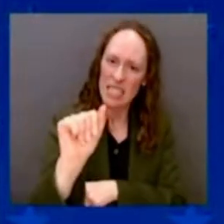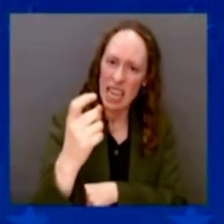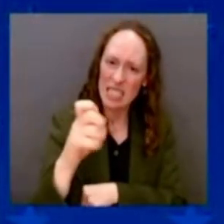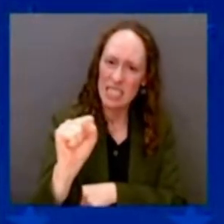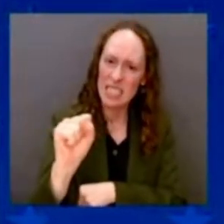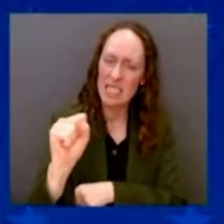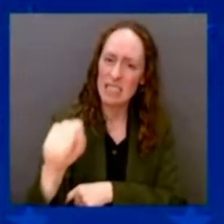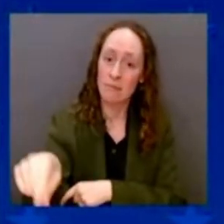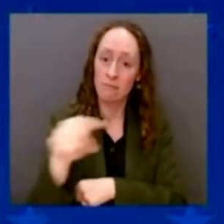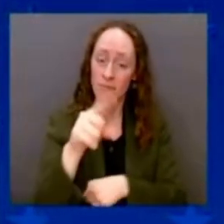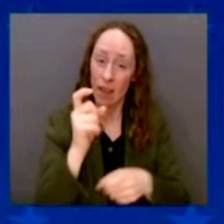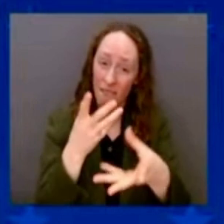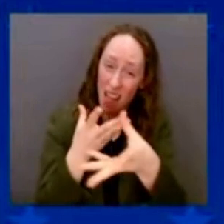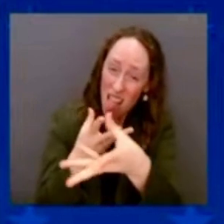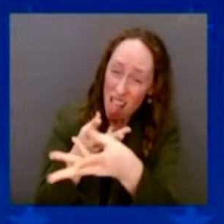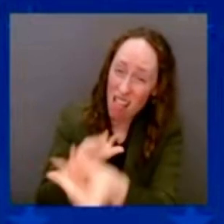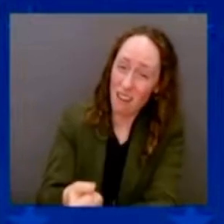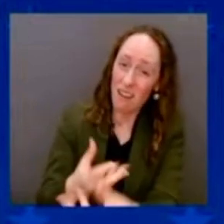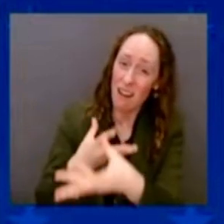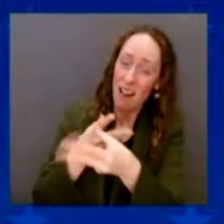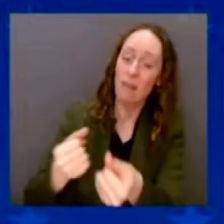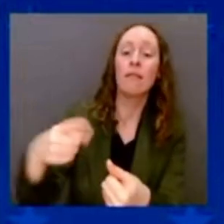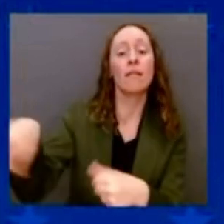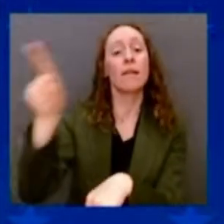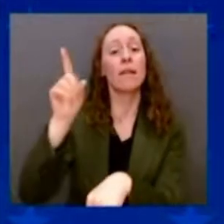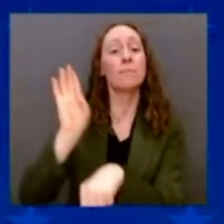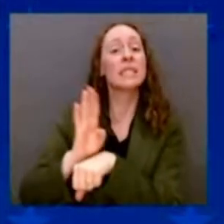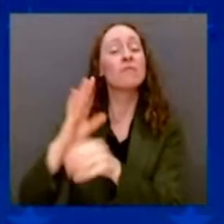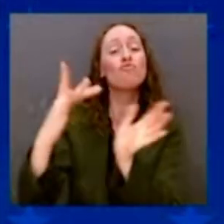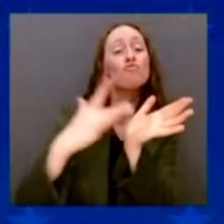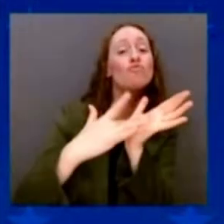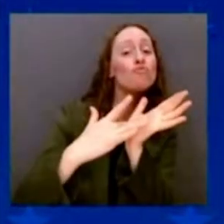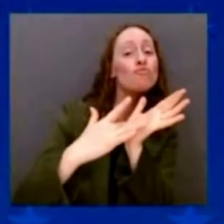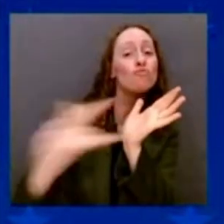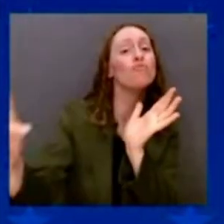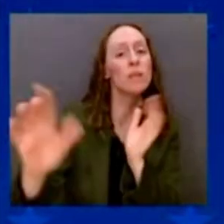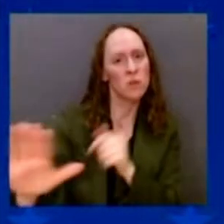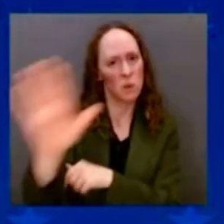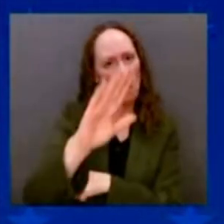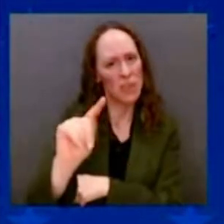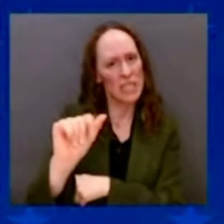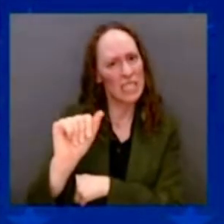save $160 billion in tax dollars.